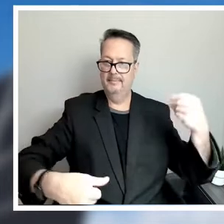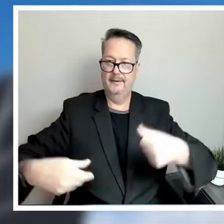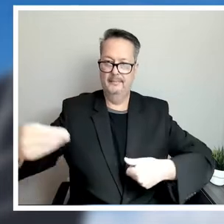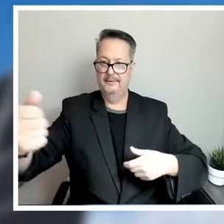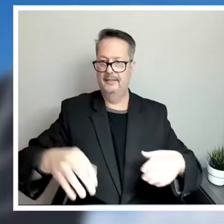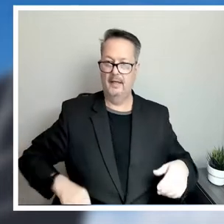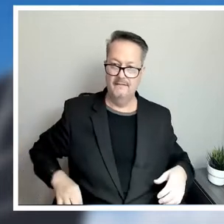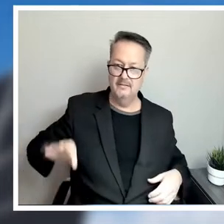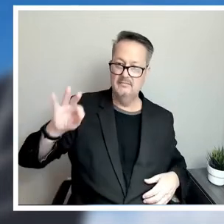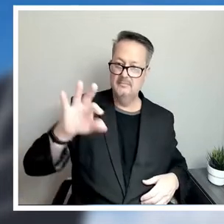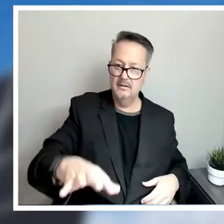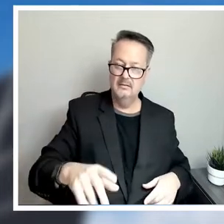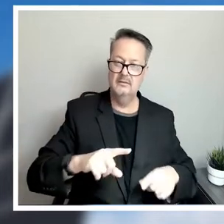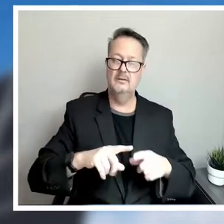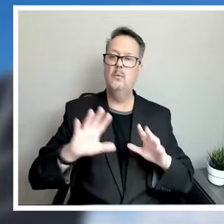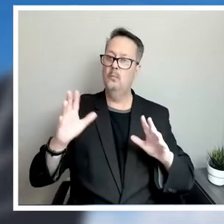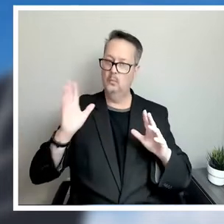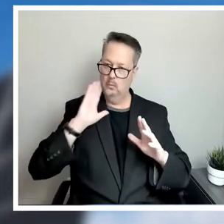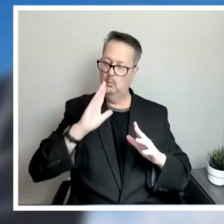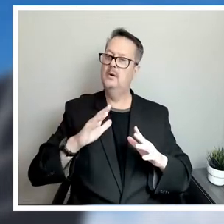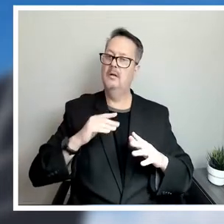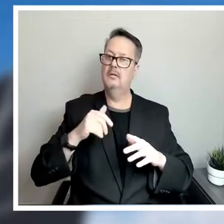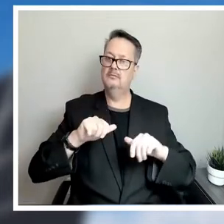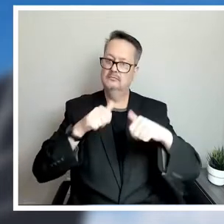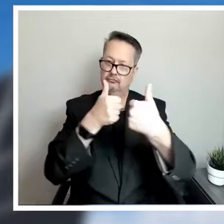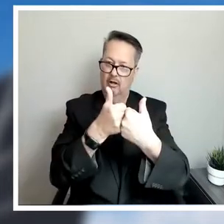play out over the coming months.